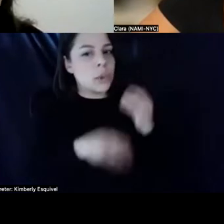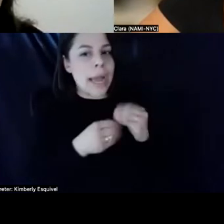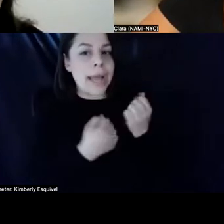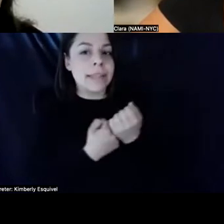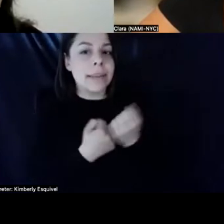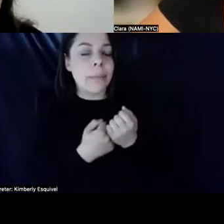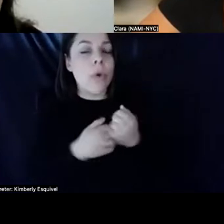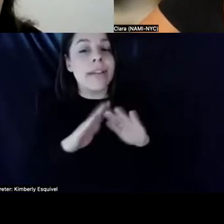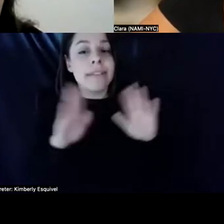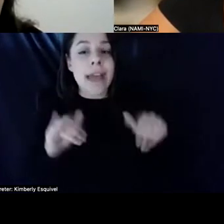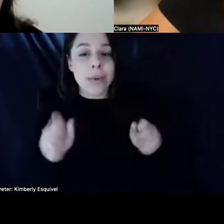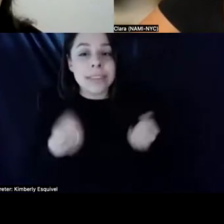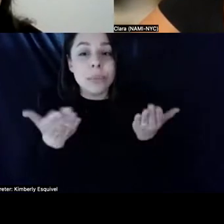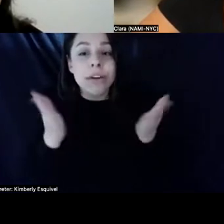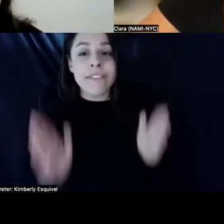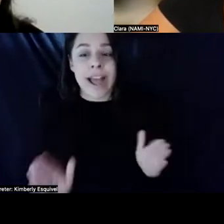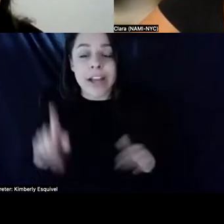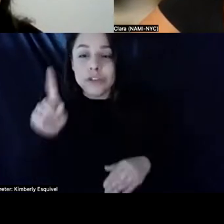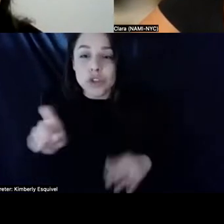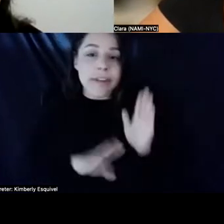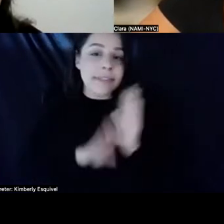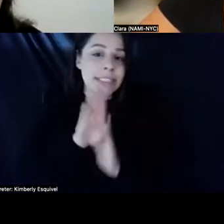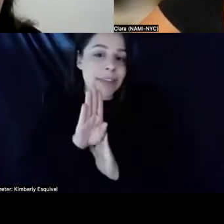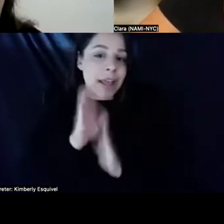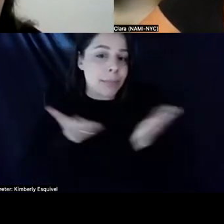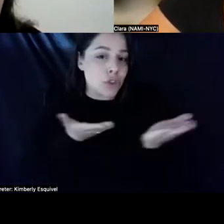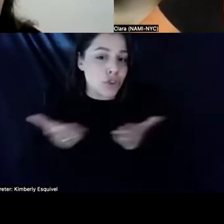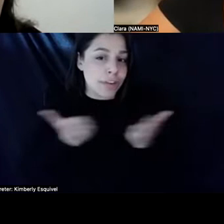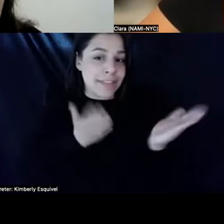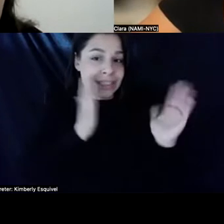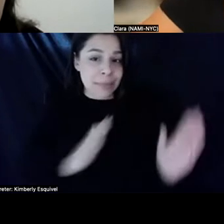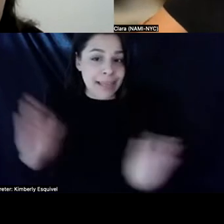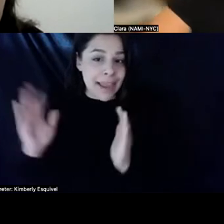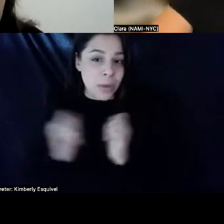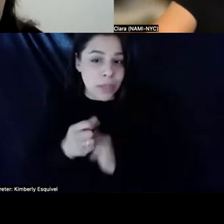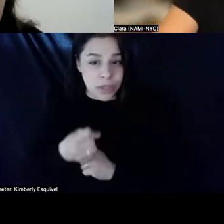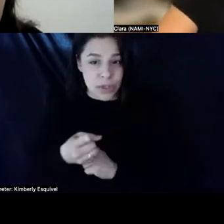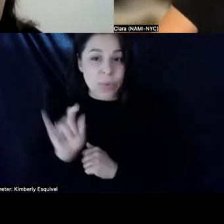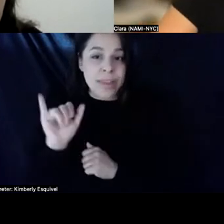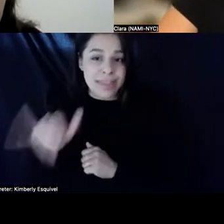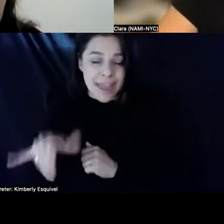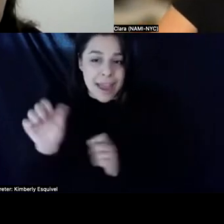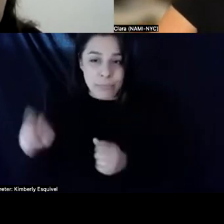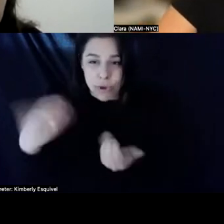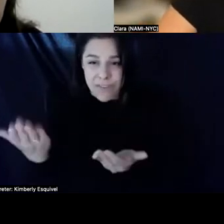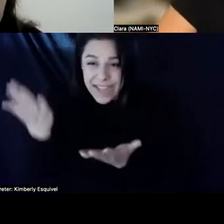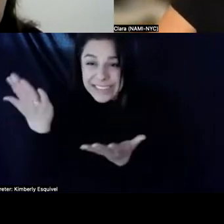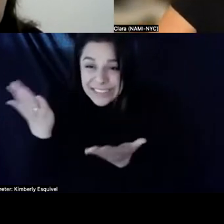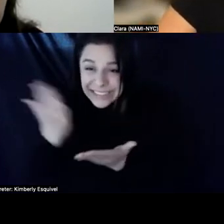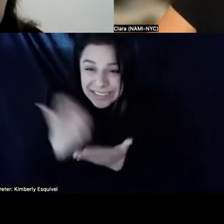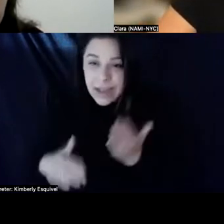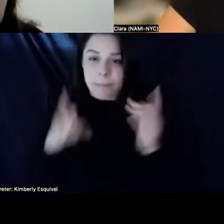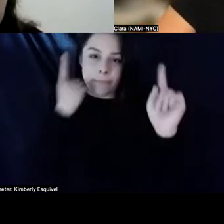providers should have developed a service plan with you. And so that provides some goal posts